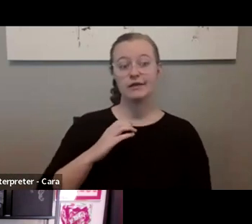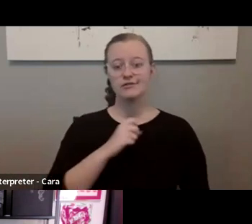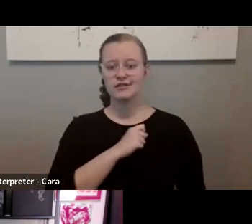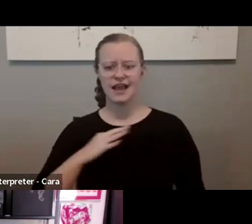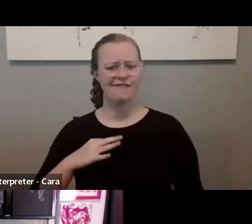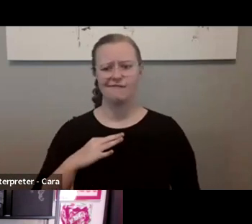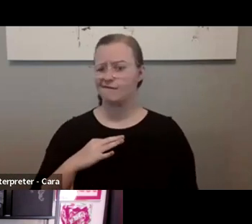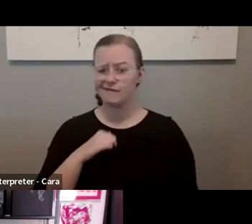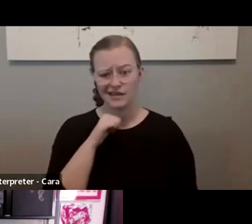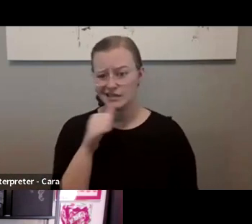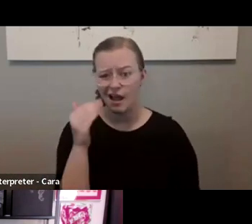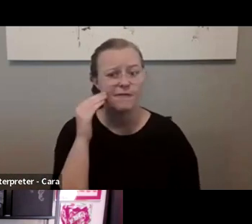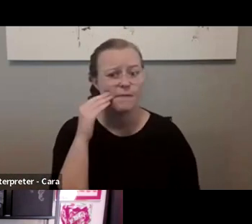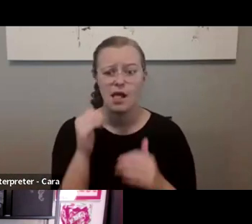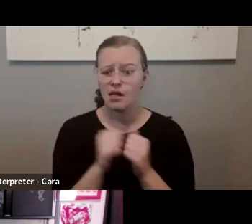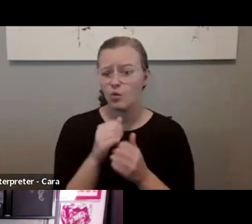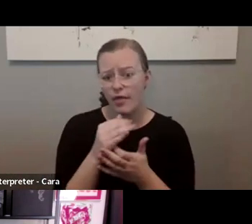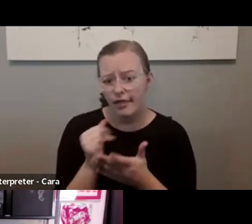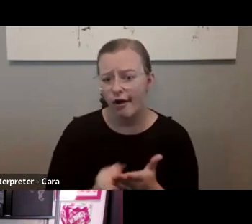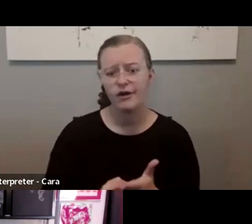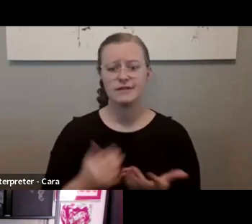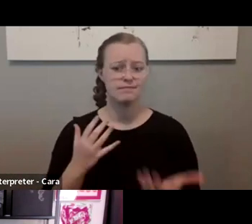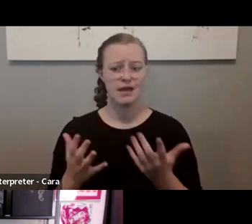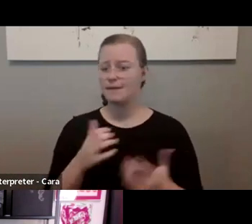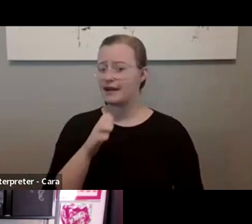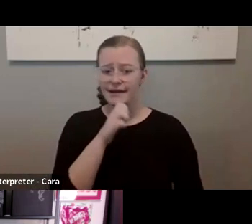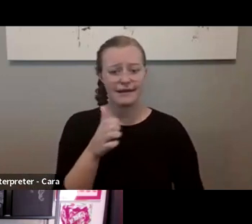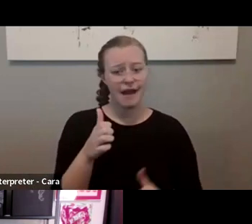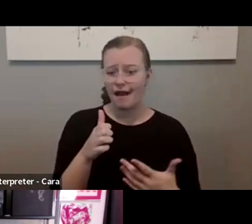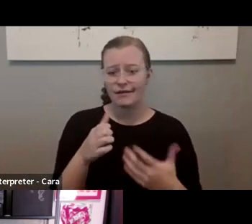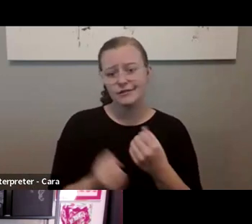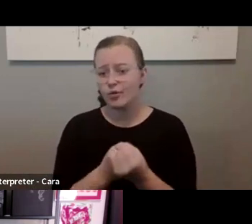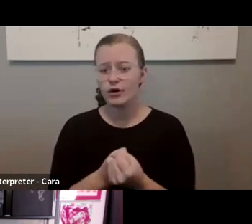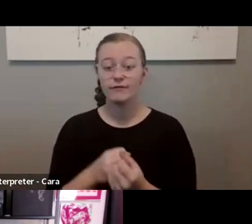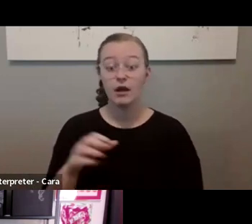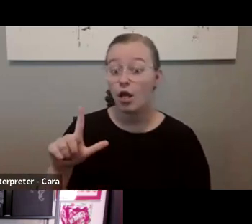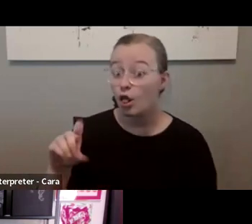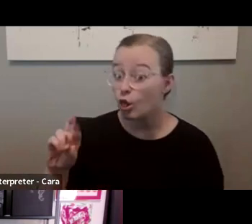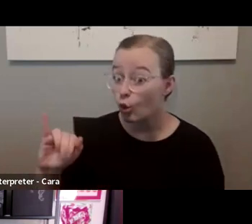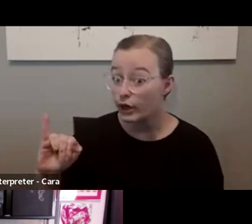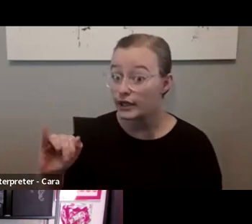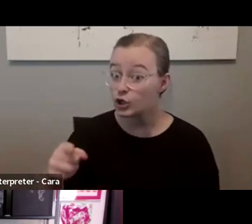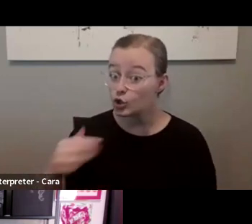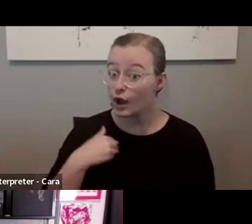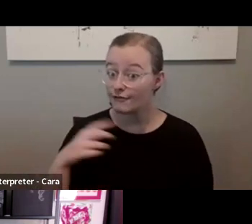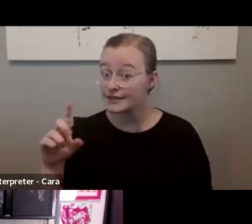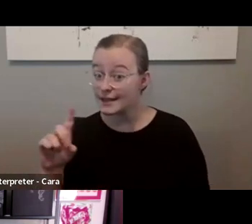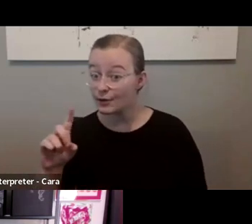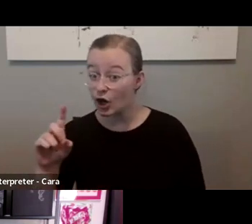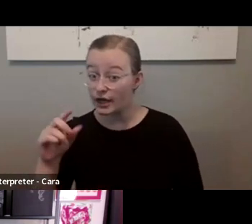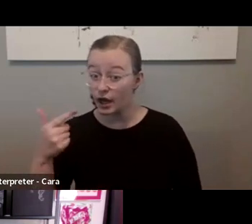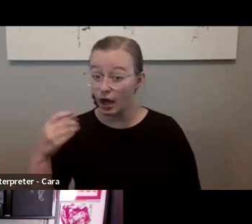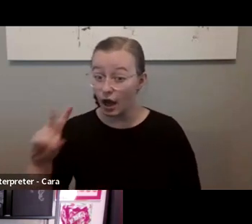familiar with the arts or maybe a little bit less supportive. Laura, you have a Democratic governor in Kentucky, but two